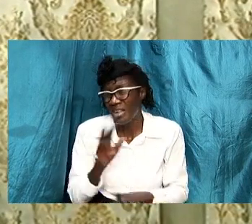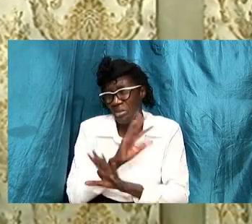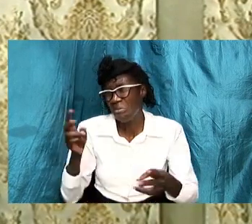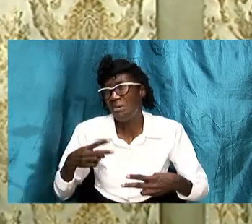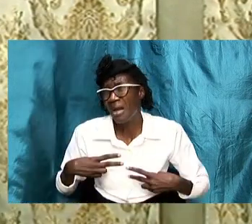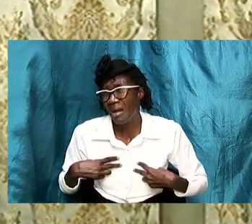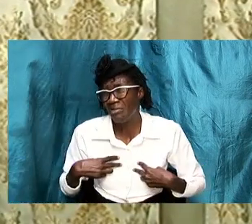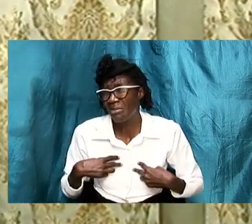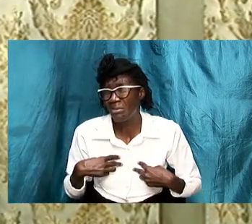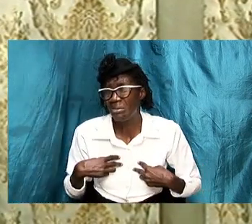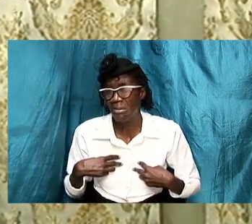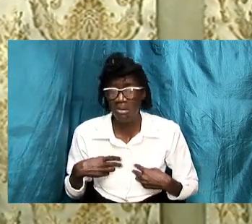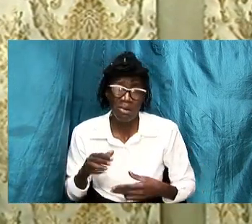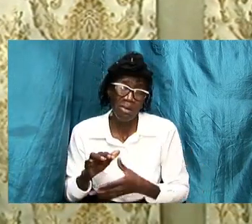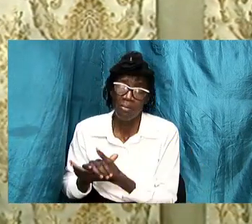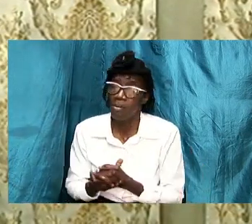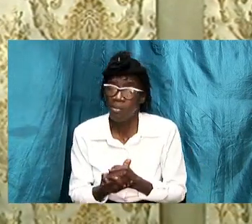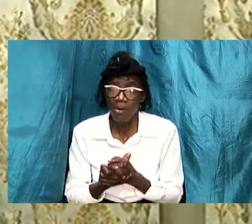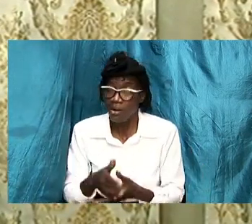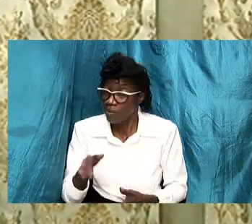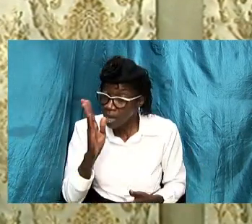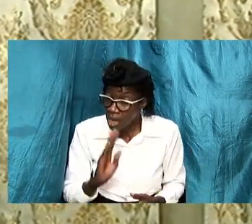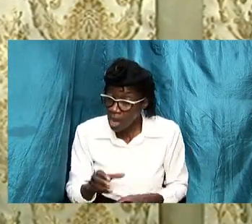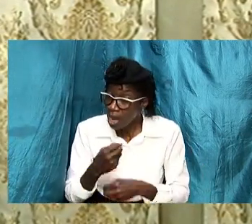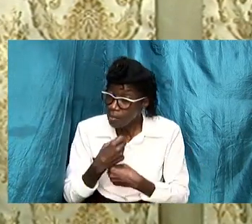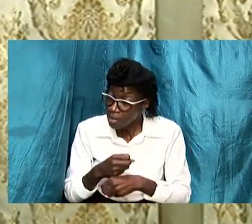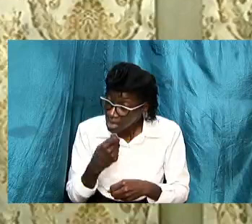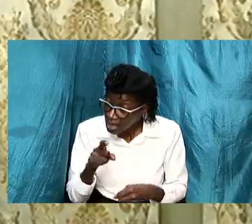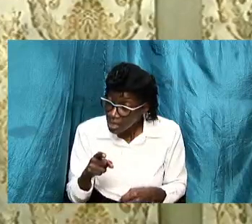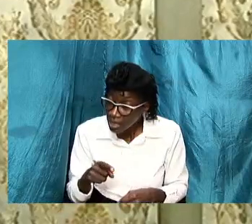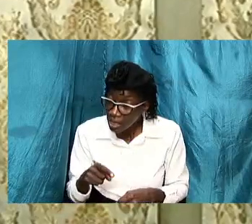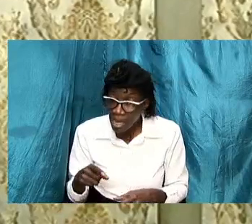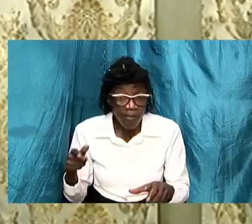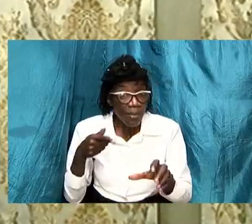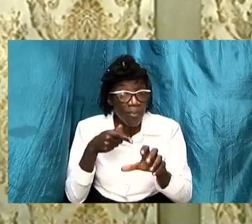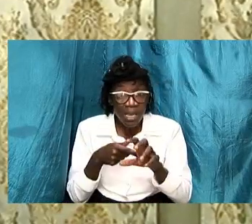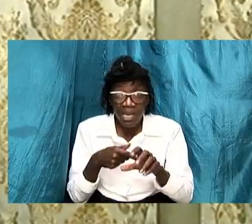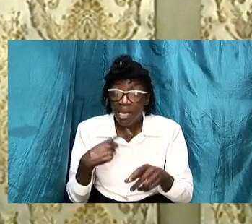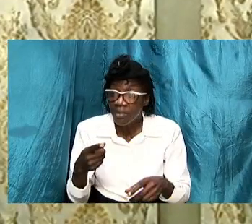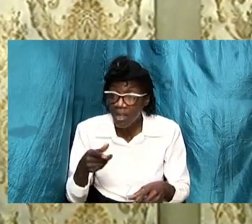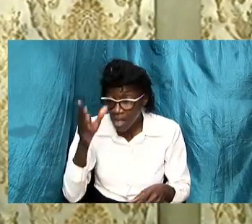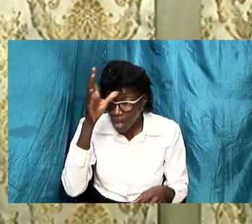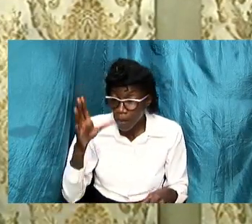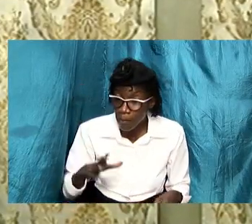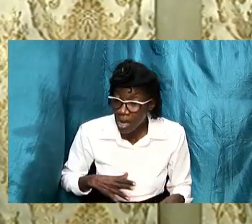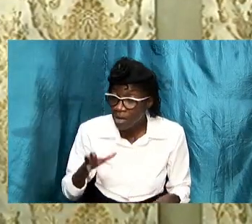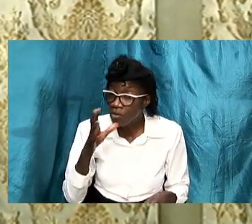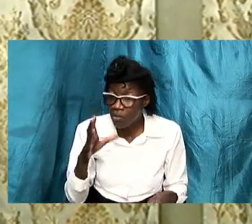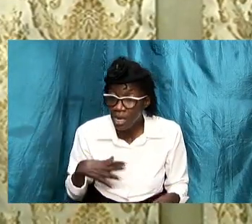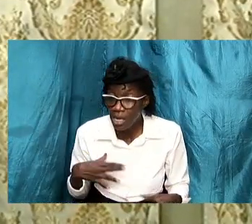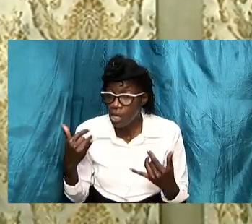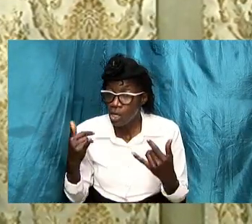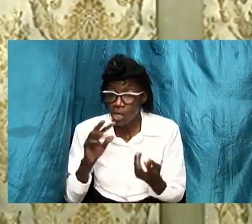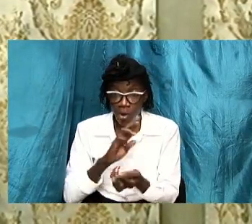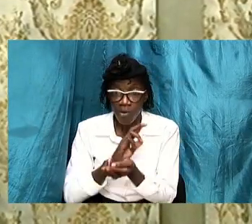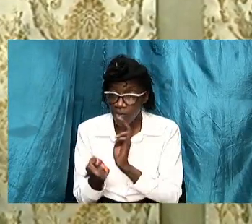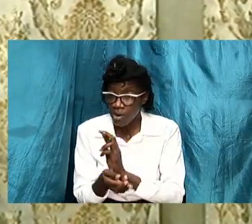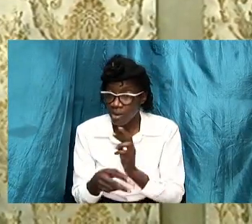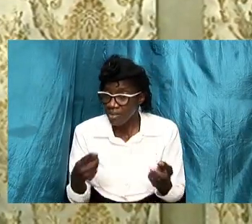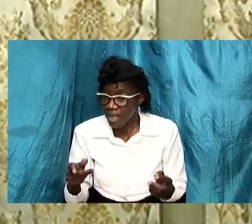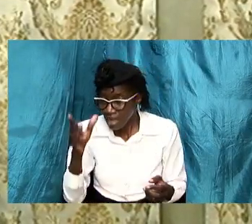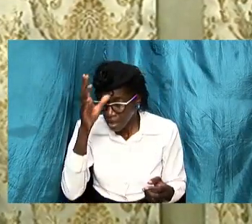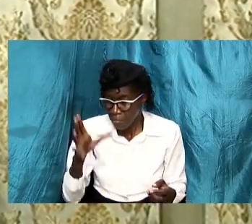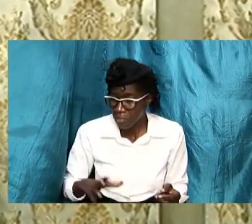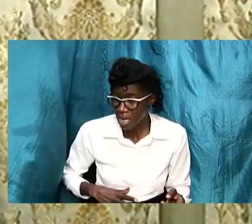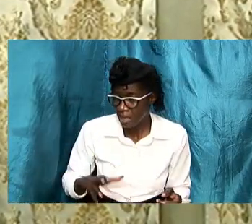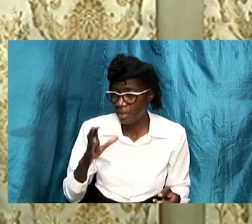when god instituted it and from the beginning he said a man and a woman it's being reversed where they are saying a man and a man or